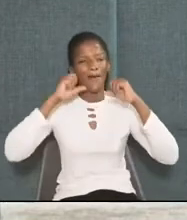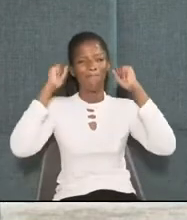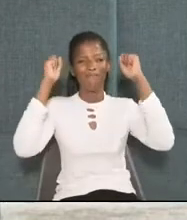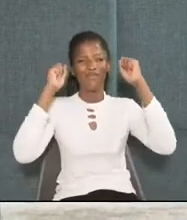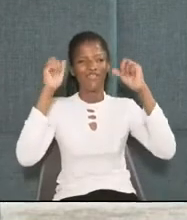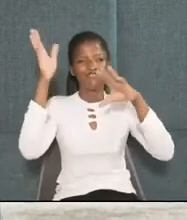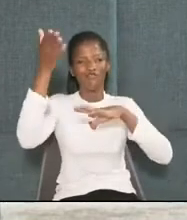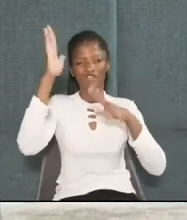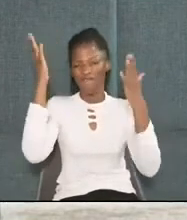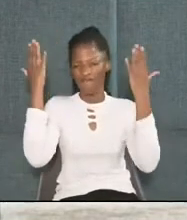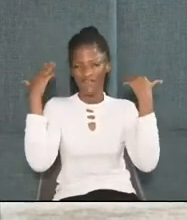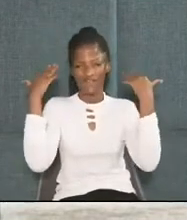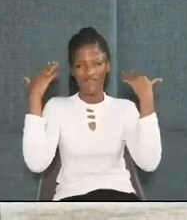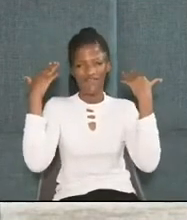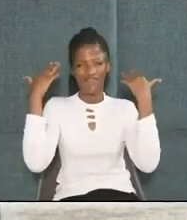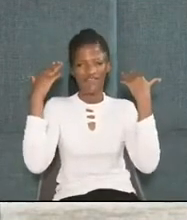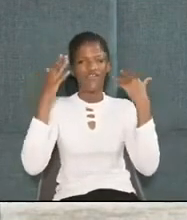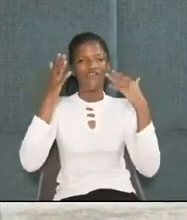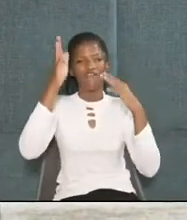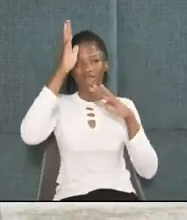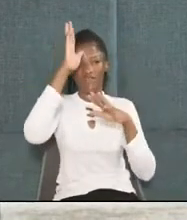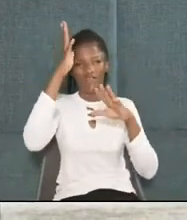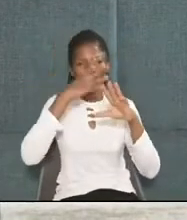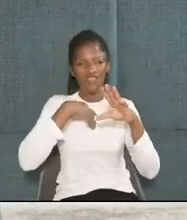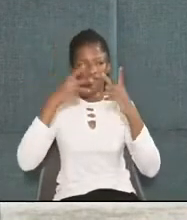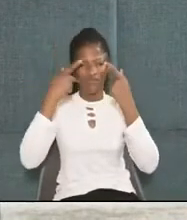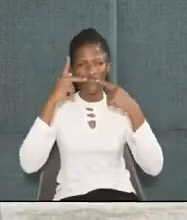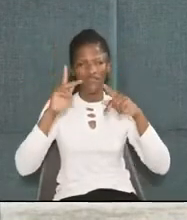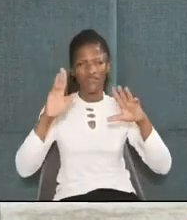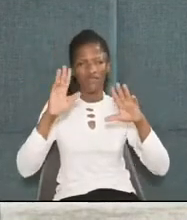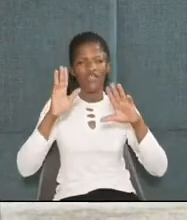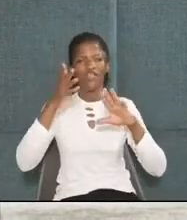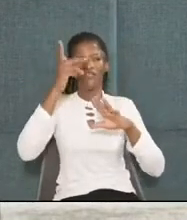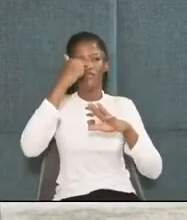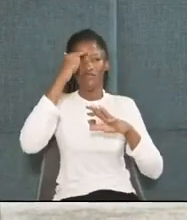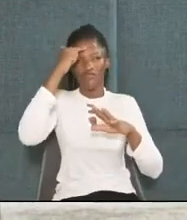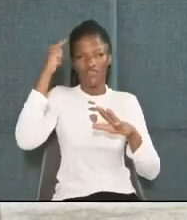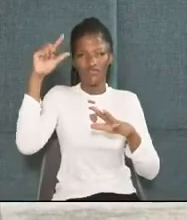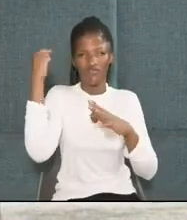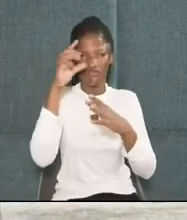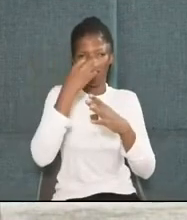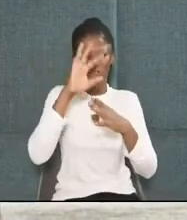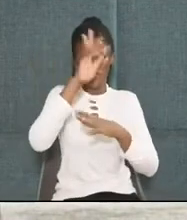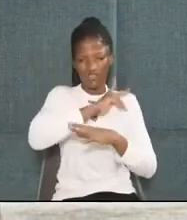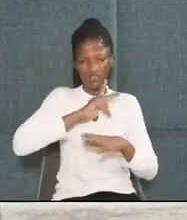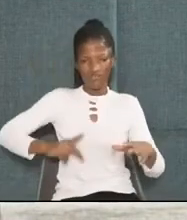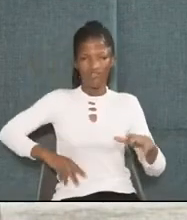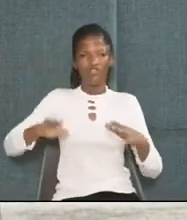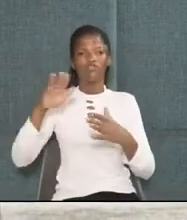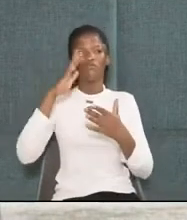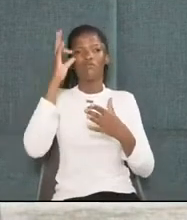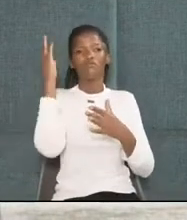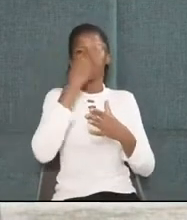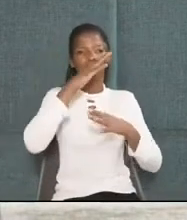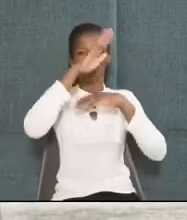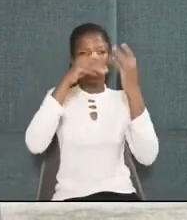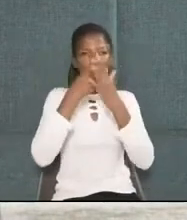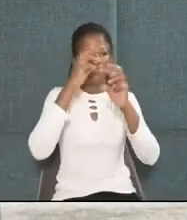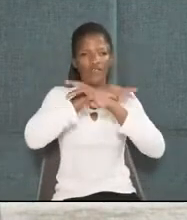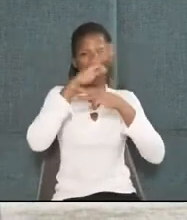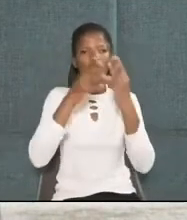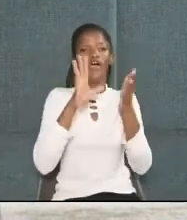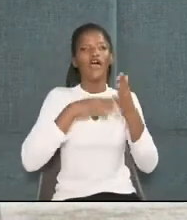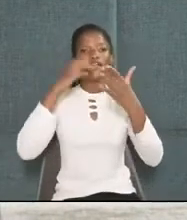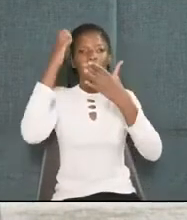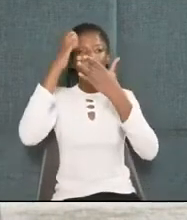Everlasting Father, and the Prince of Peace. Because boys and girls, the gospel of the kingdom needs to be preached to all the world, and then shall the